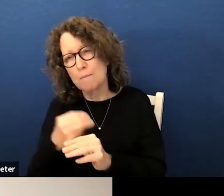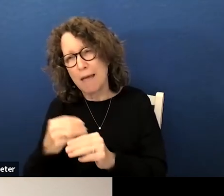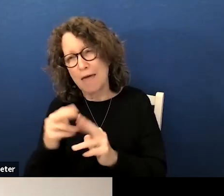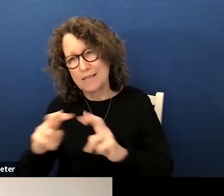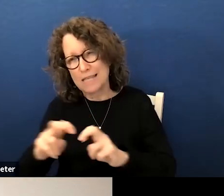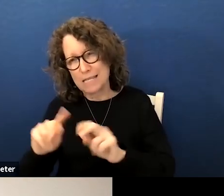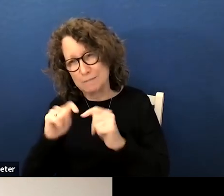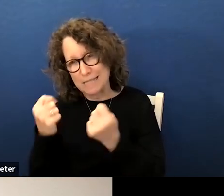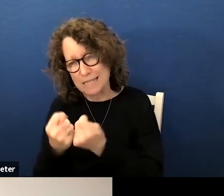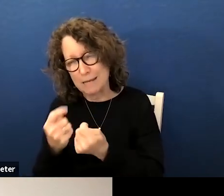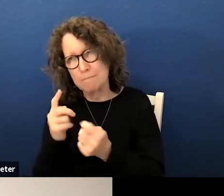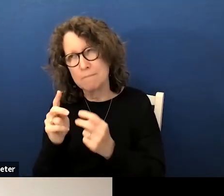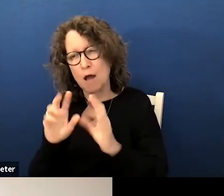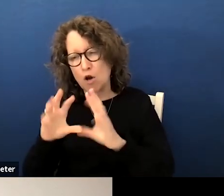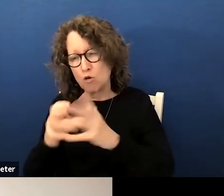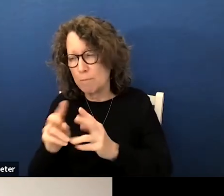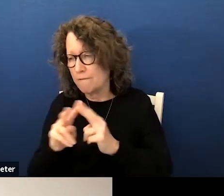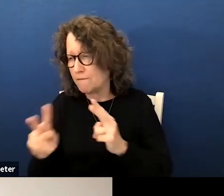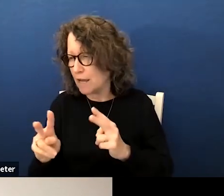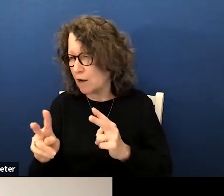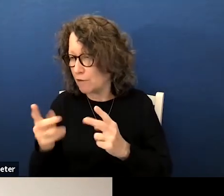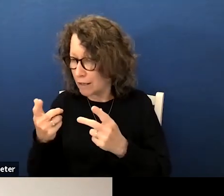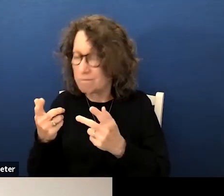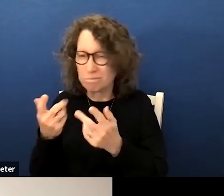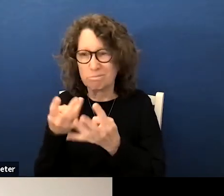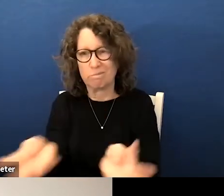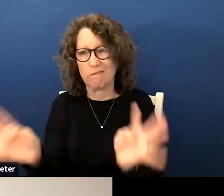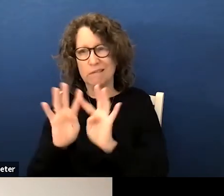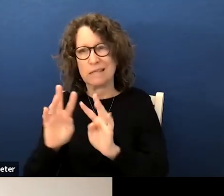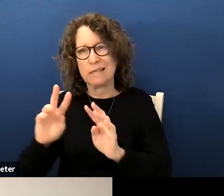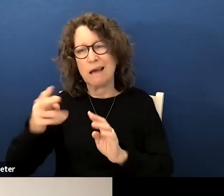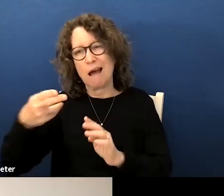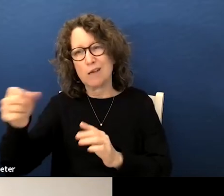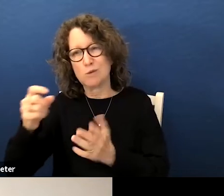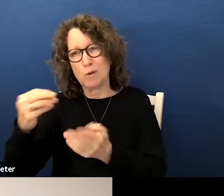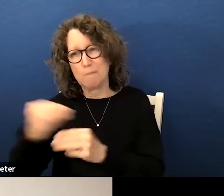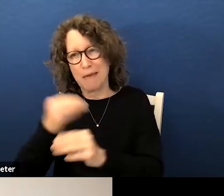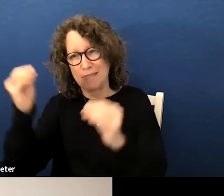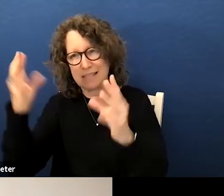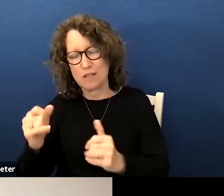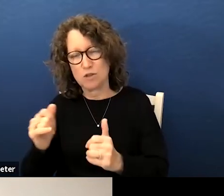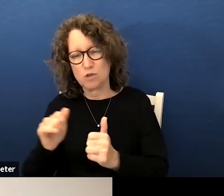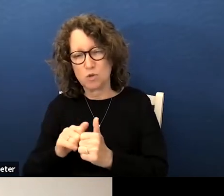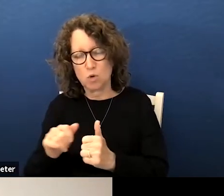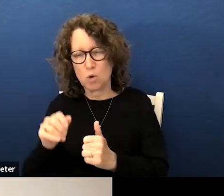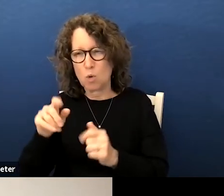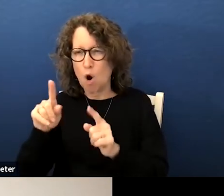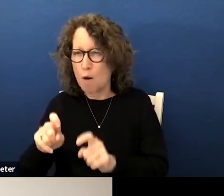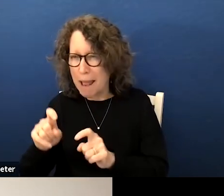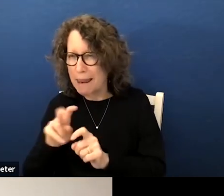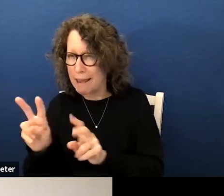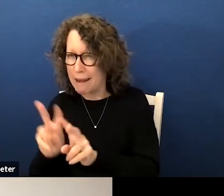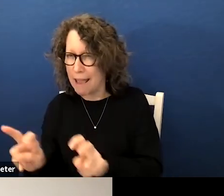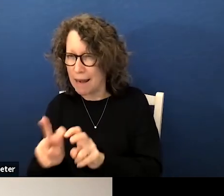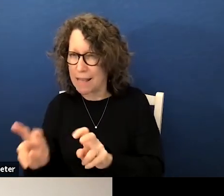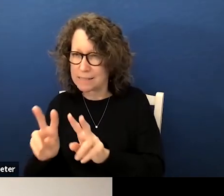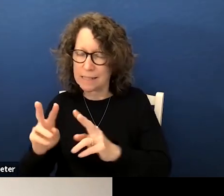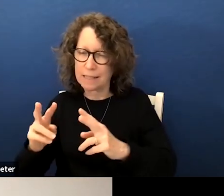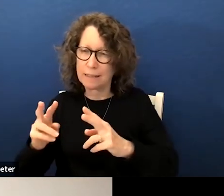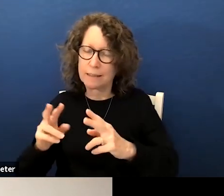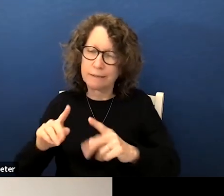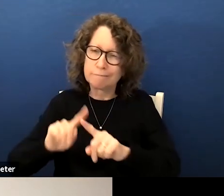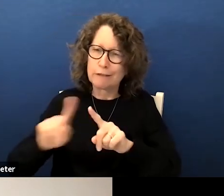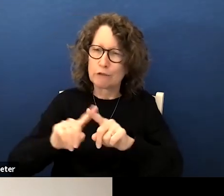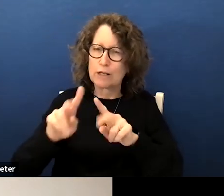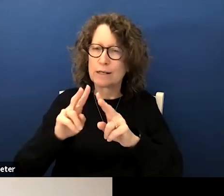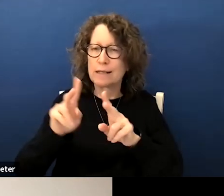it's a group a very large group of secondary math teachers who are piloting and analyzing assessments throughout the course